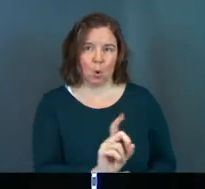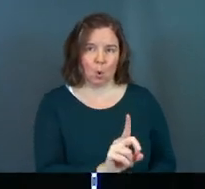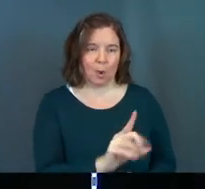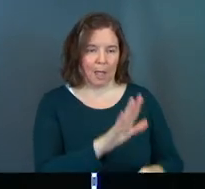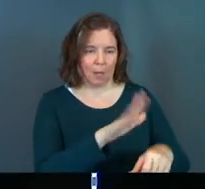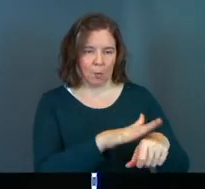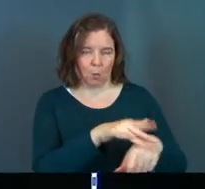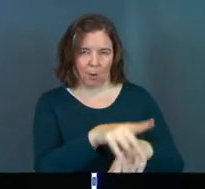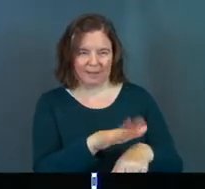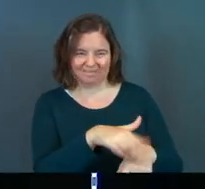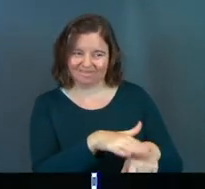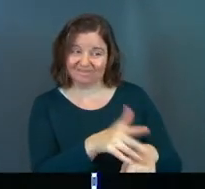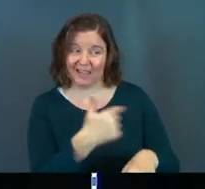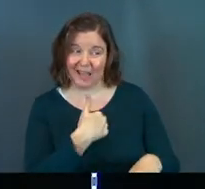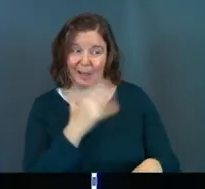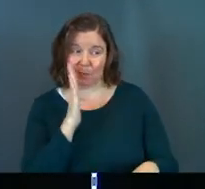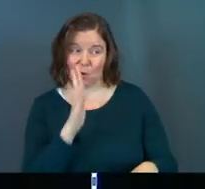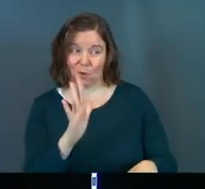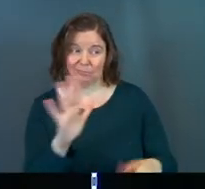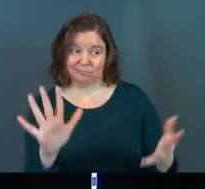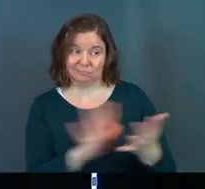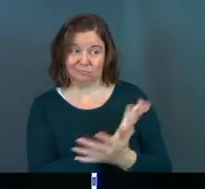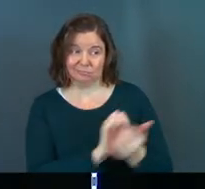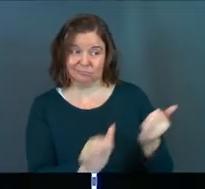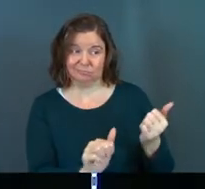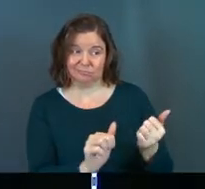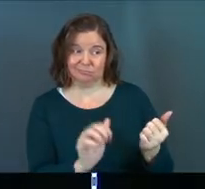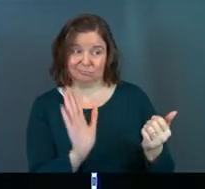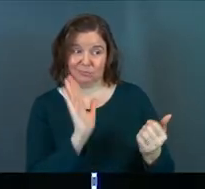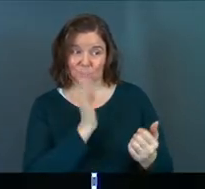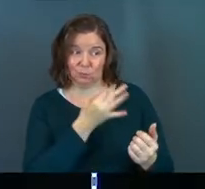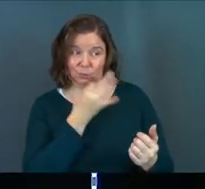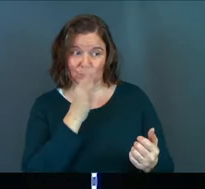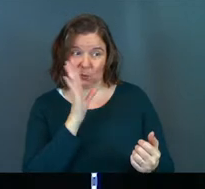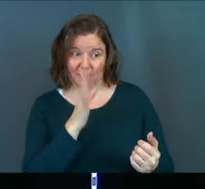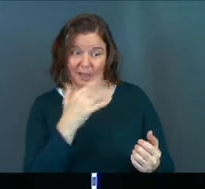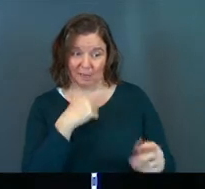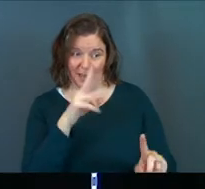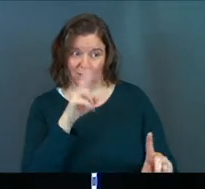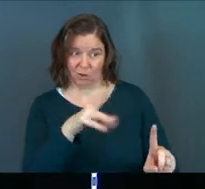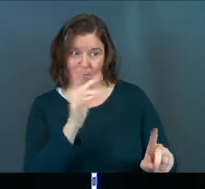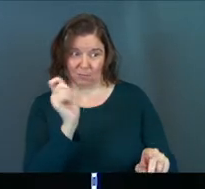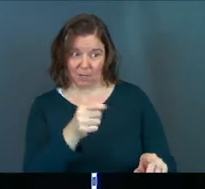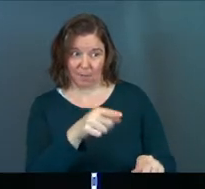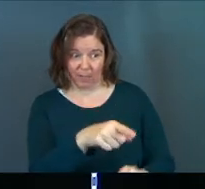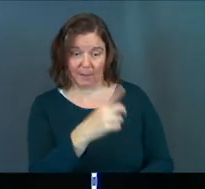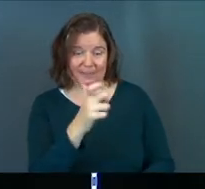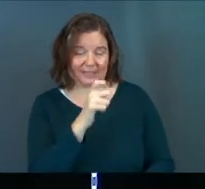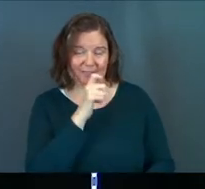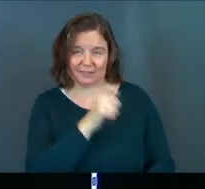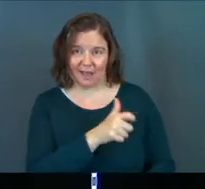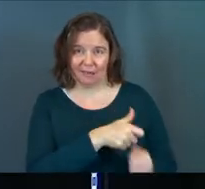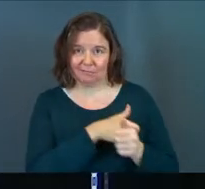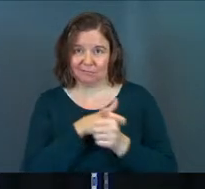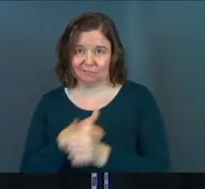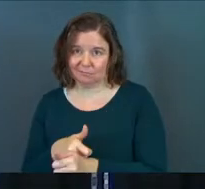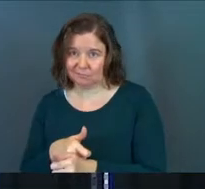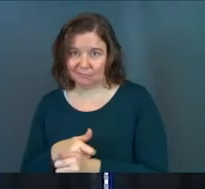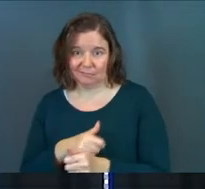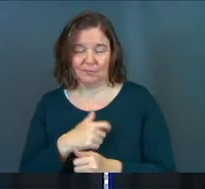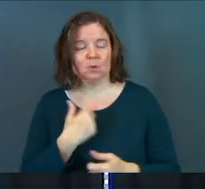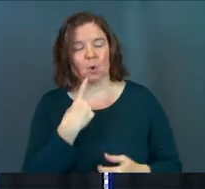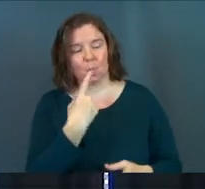and warn them and tell them that I'm about to bring some of my wrath, some of my destruction, and basically my judgment on them because they have not done great.